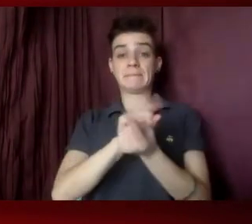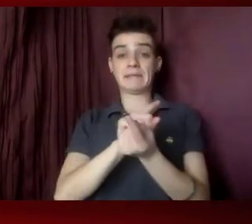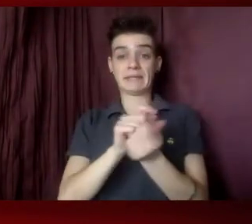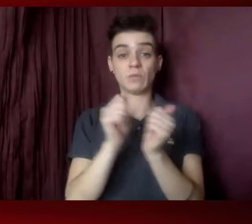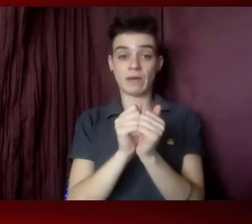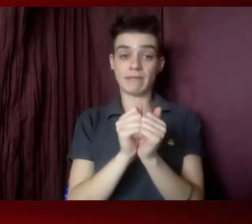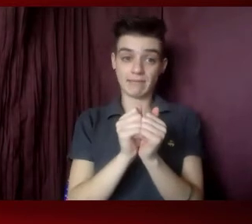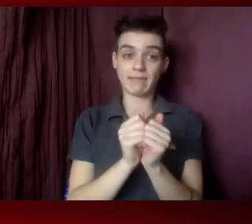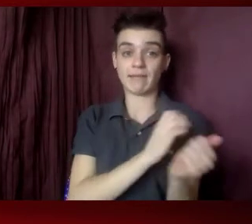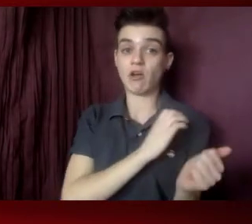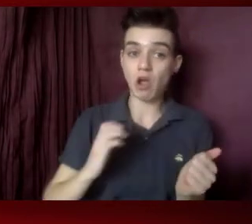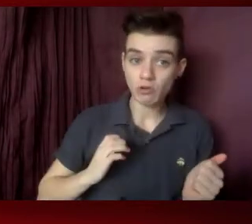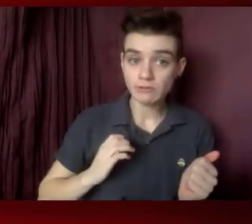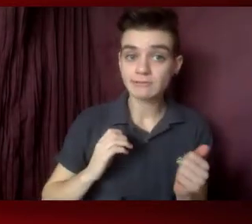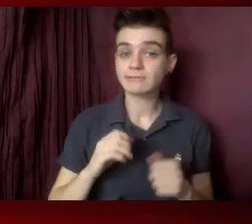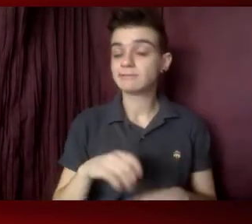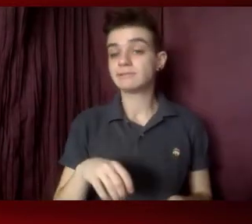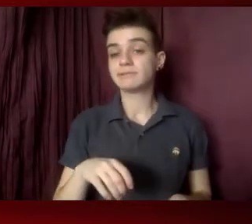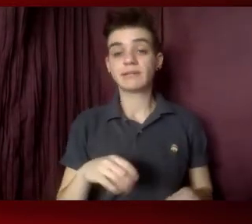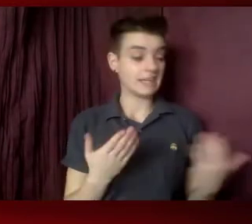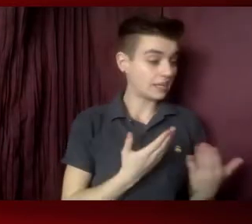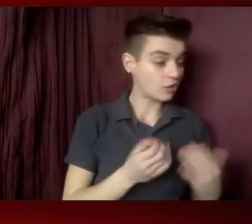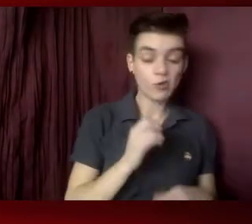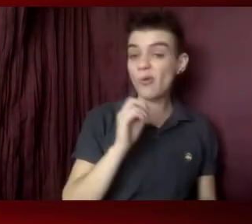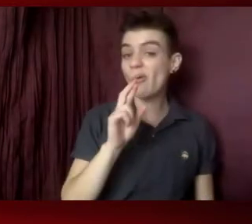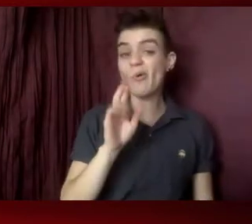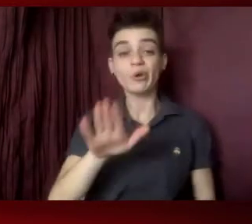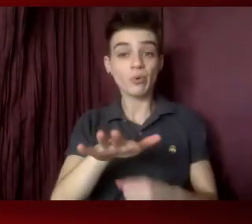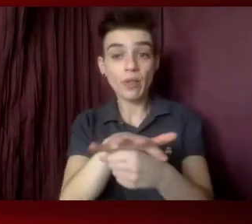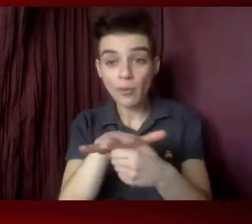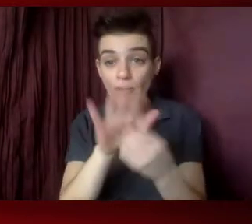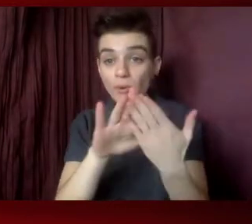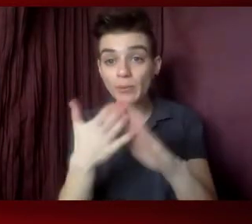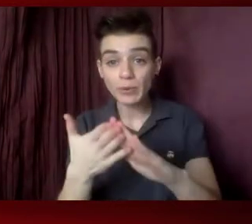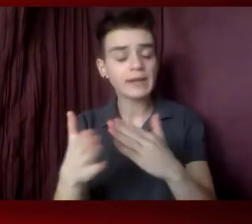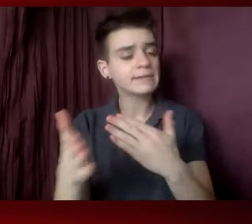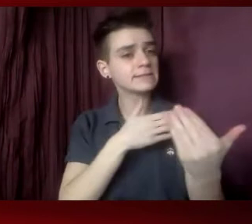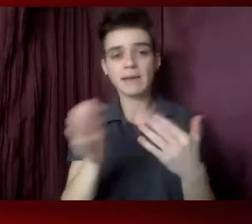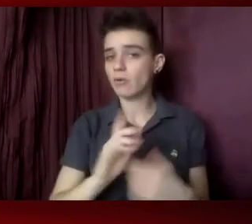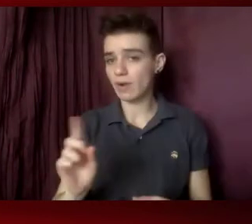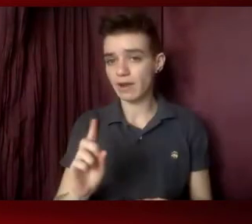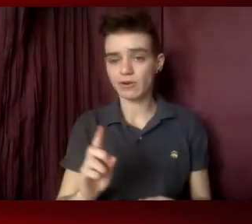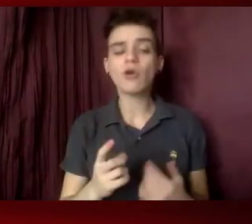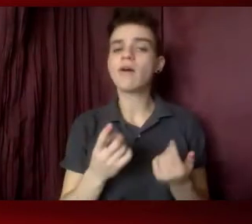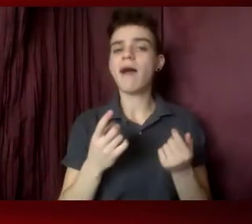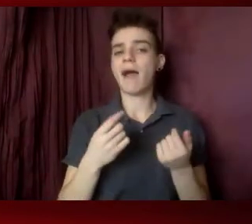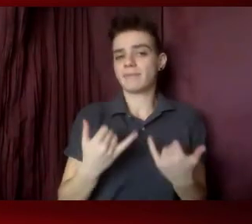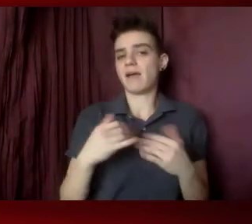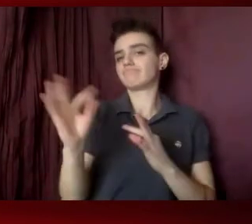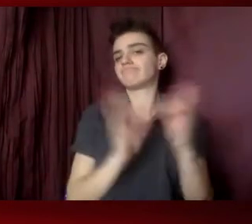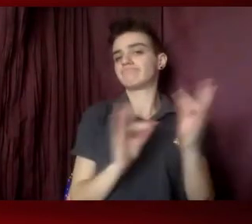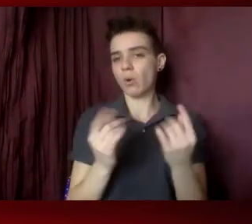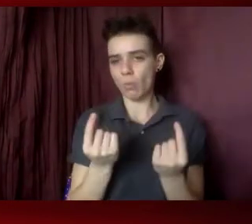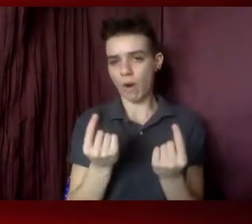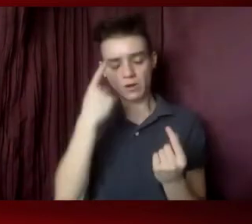here at AIDS Watch, you know, whether it's here or you go, you know, in your local communities that you're meeting. So at AIDS Watch, normally